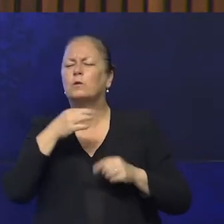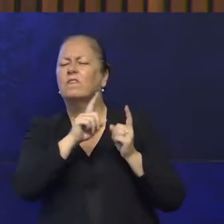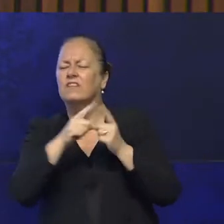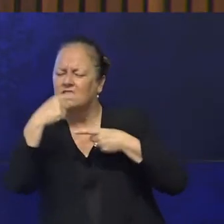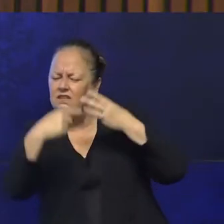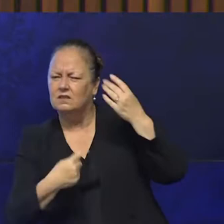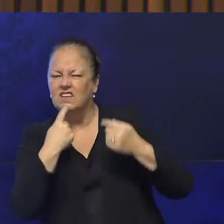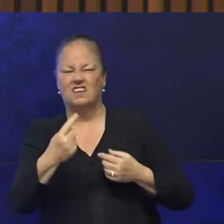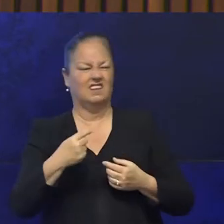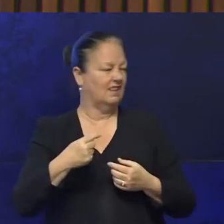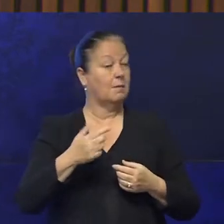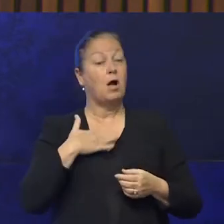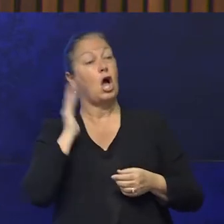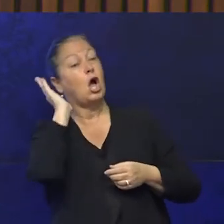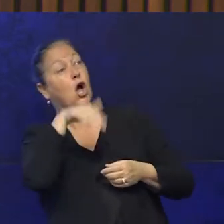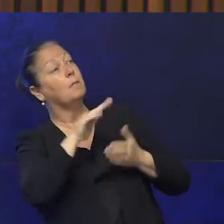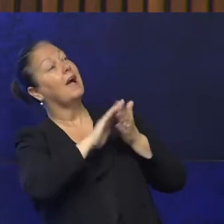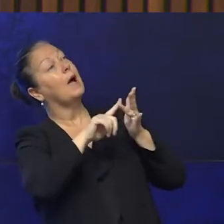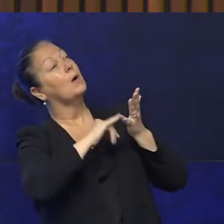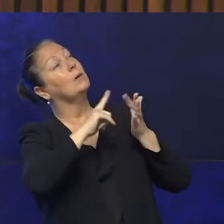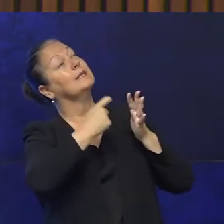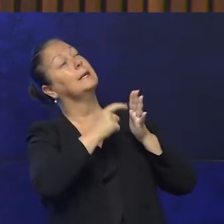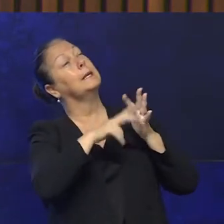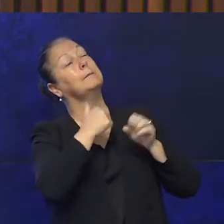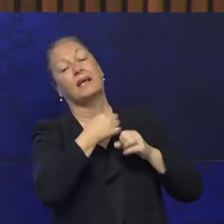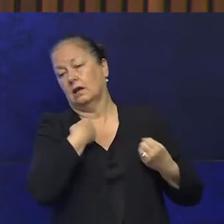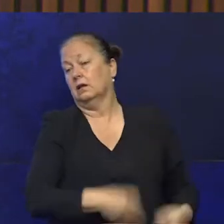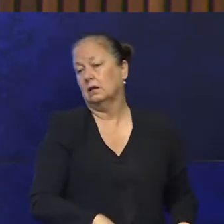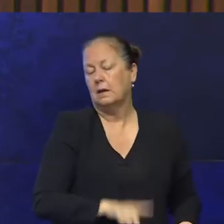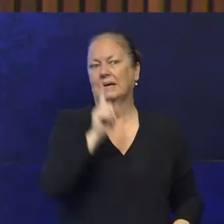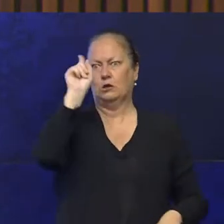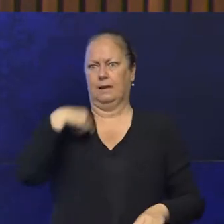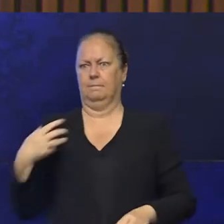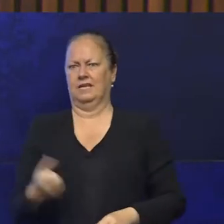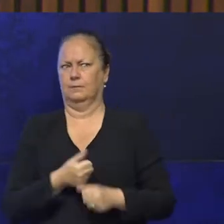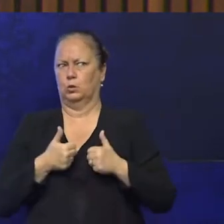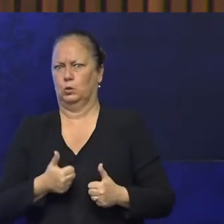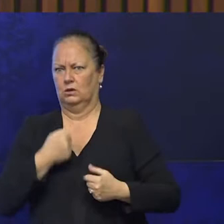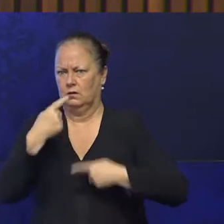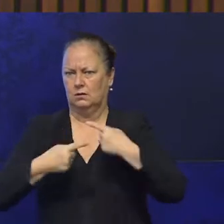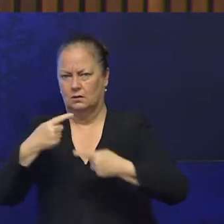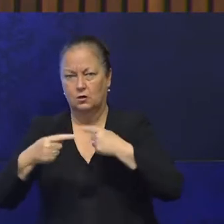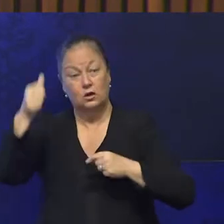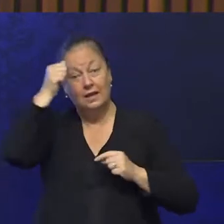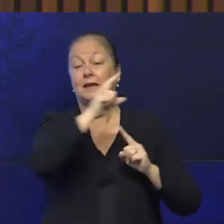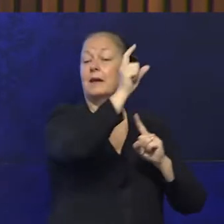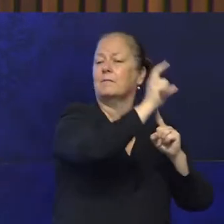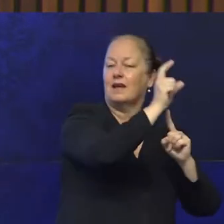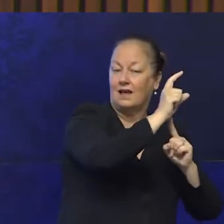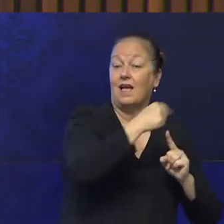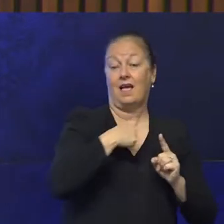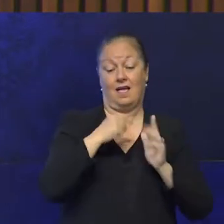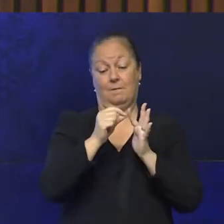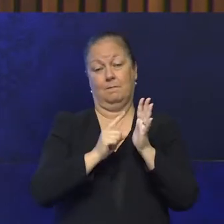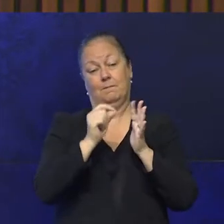I'm not very good at that at my house, but I have to be good at that today. Because unlike in Canberra, my pledge to you